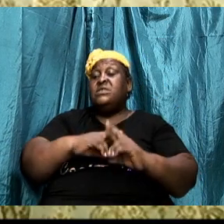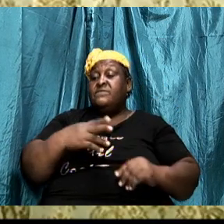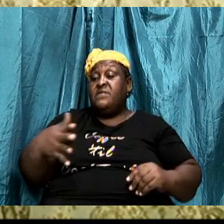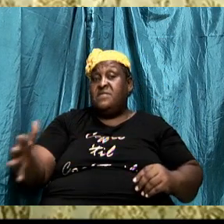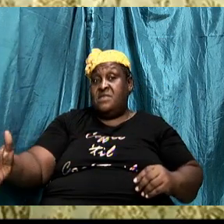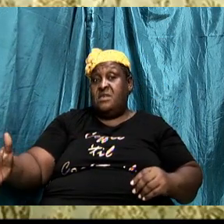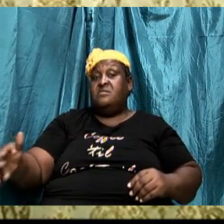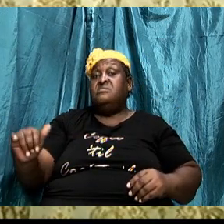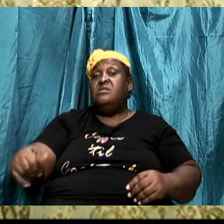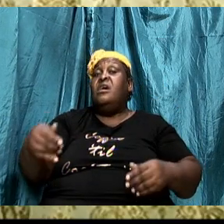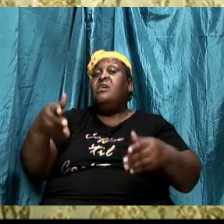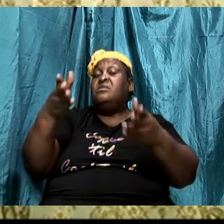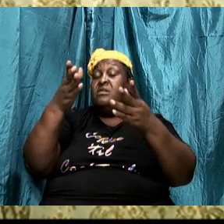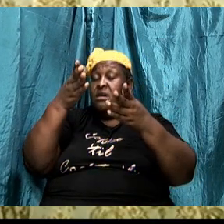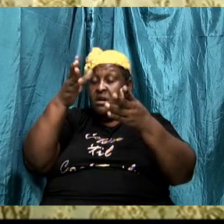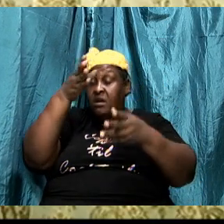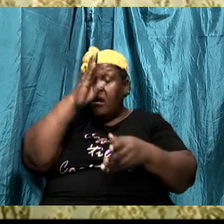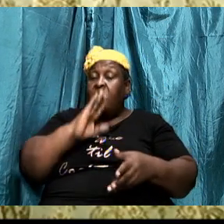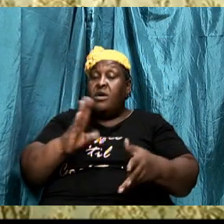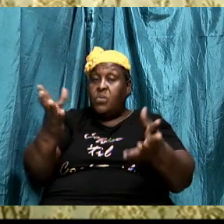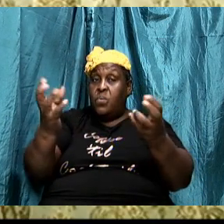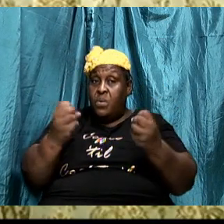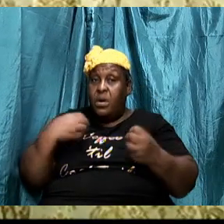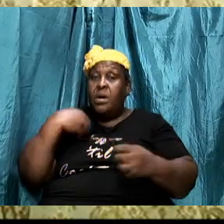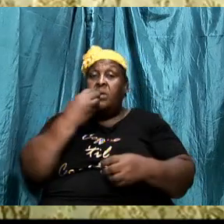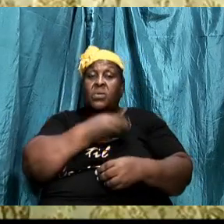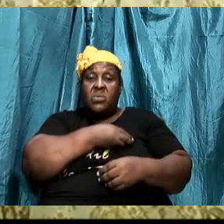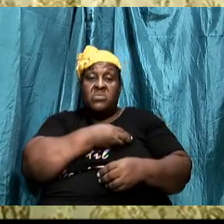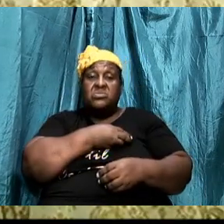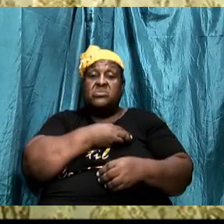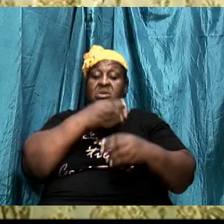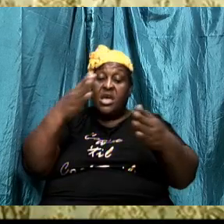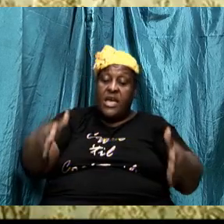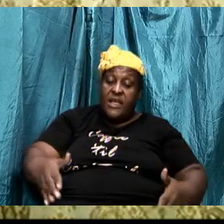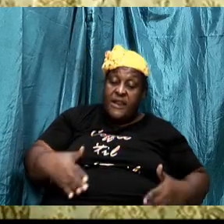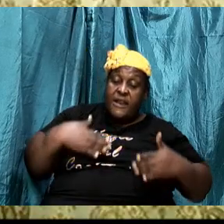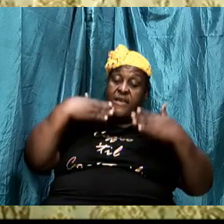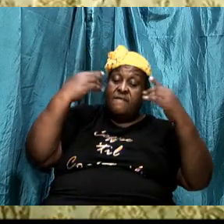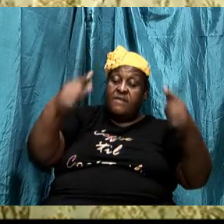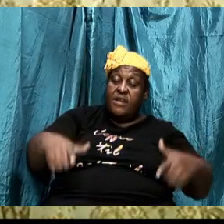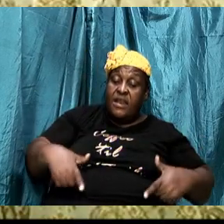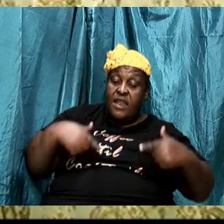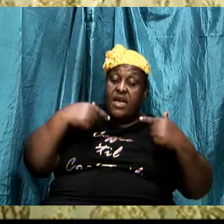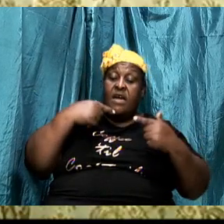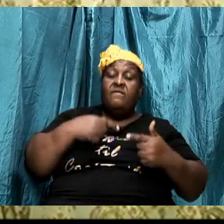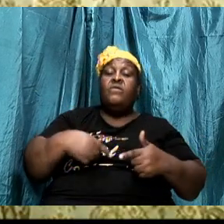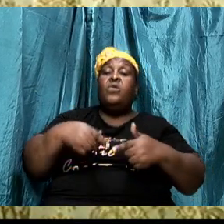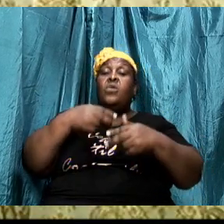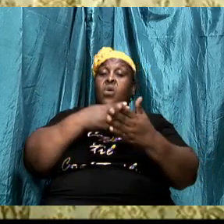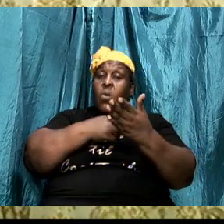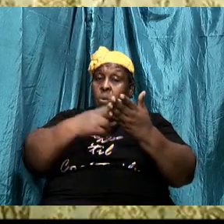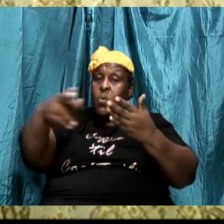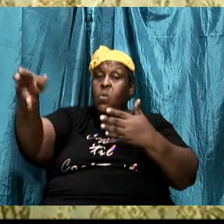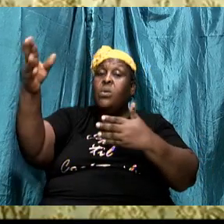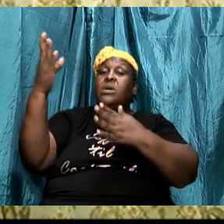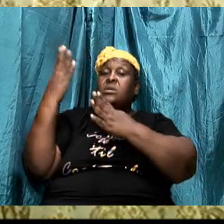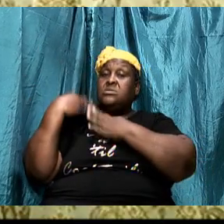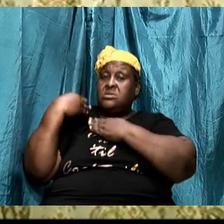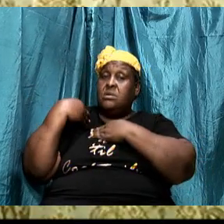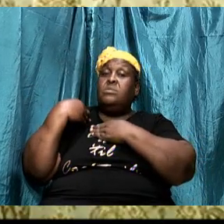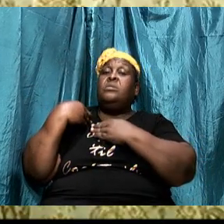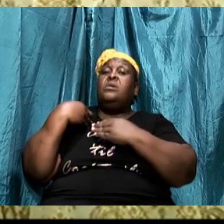us to achieve, if we are going to live a life pleasing, holy, acceptable in the sight of the Lord,